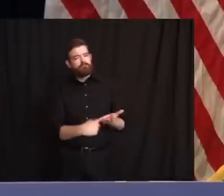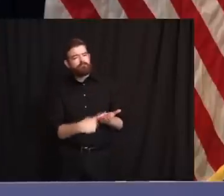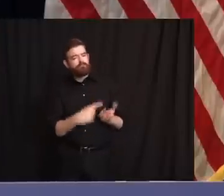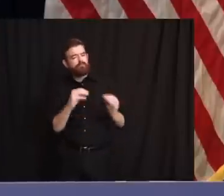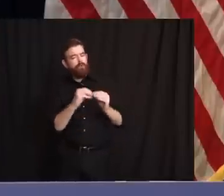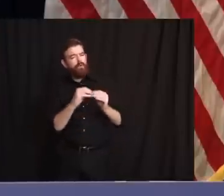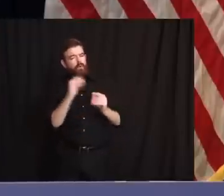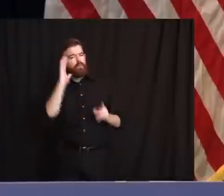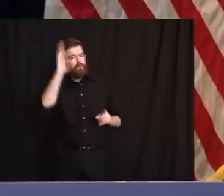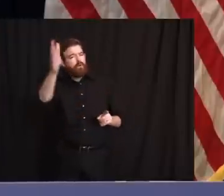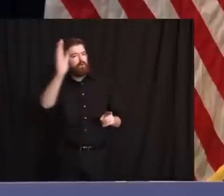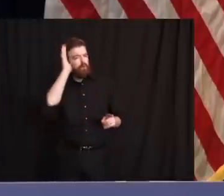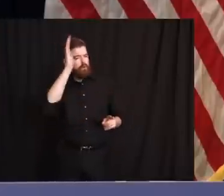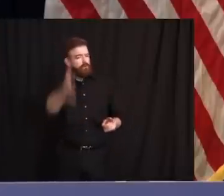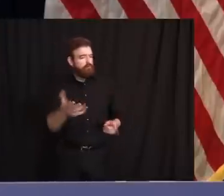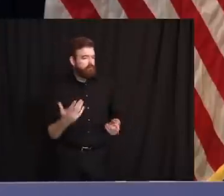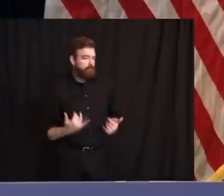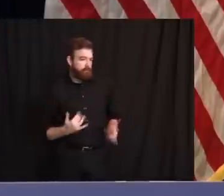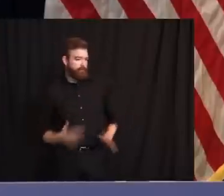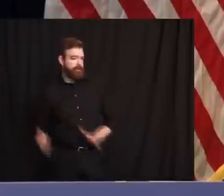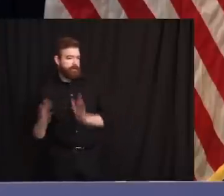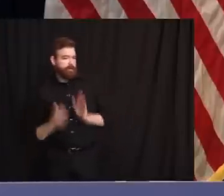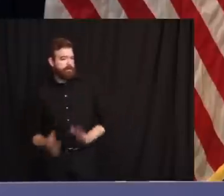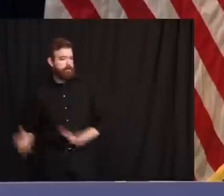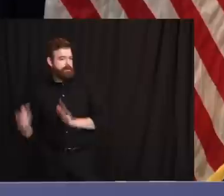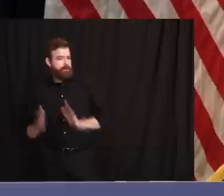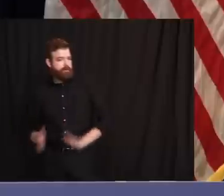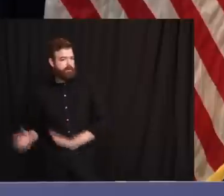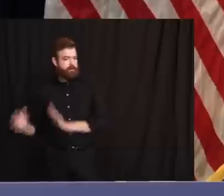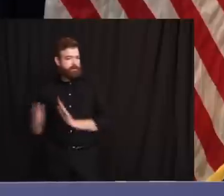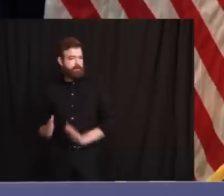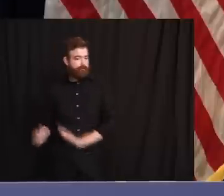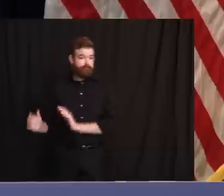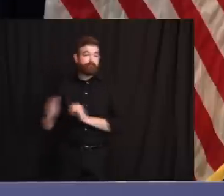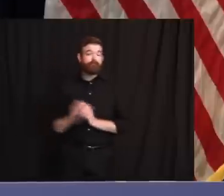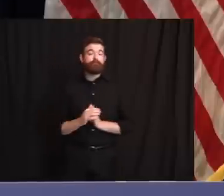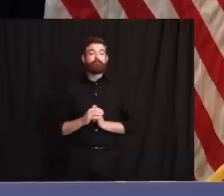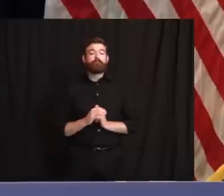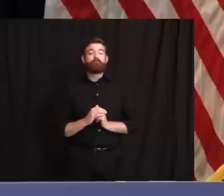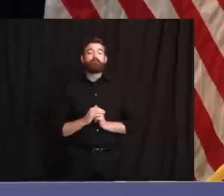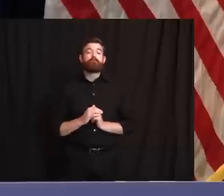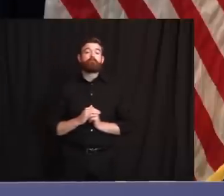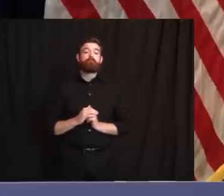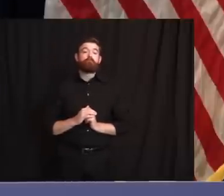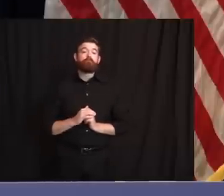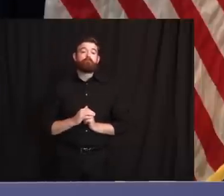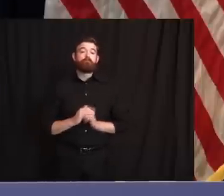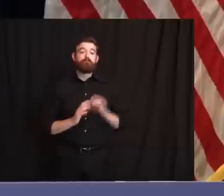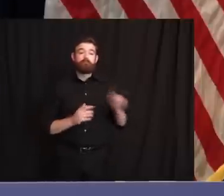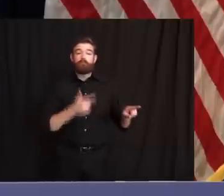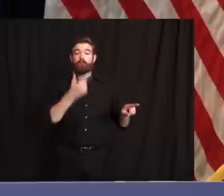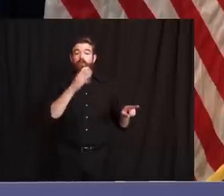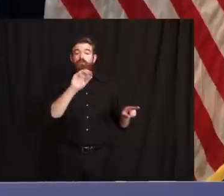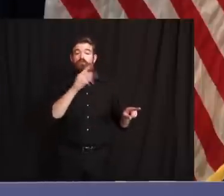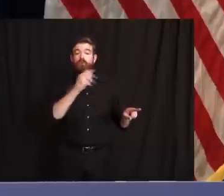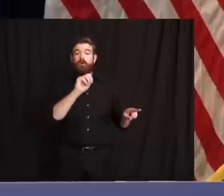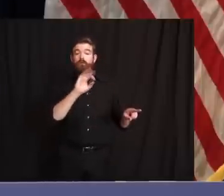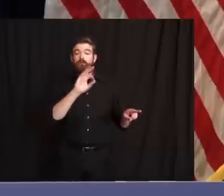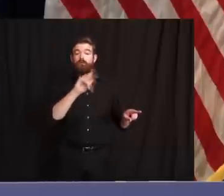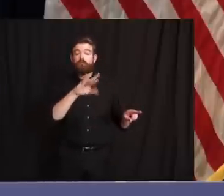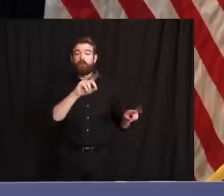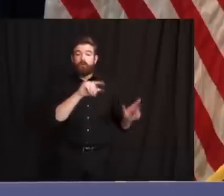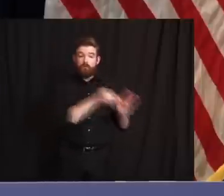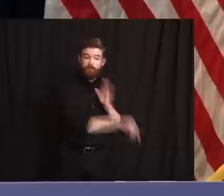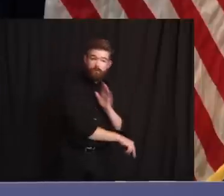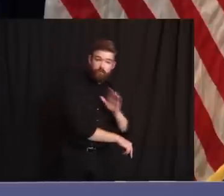of the killing and the stain of racism in this country, uh, we have to acknowledge that there is a desire and there is a right to